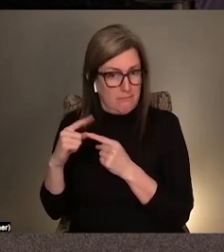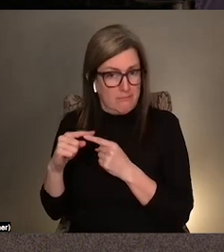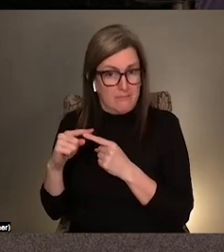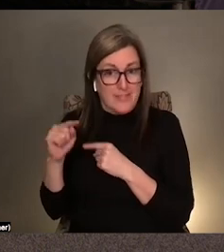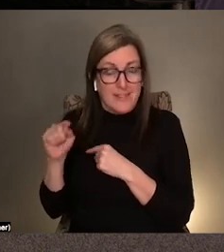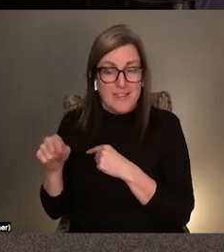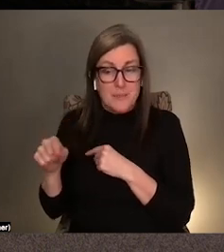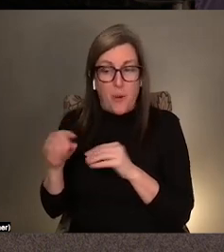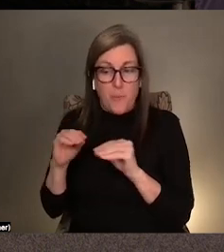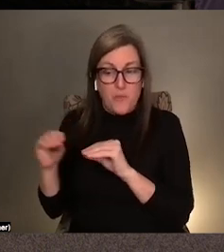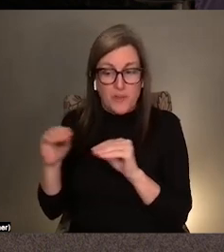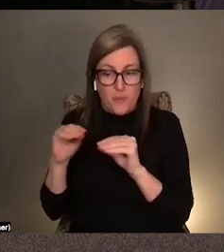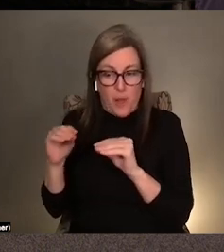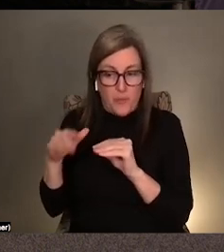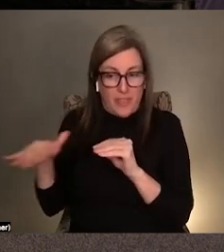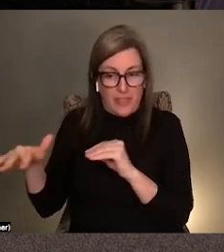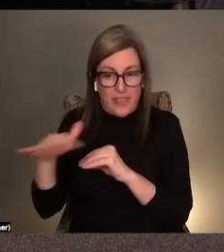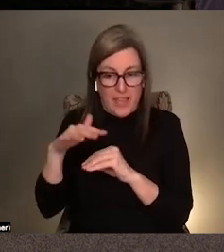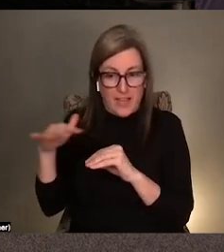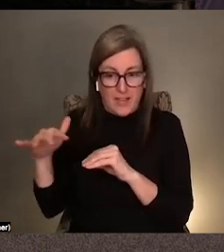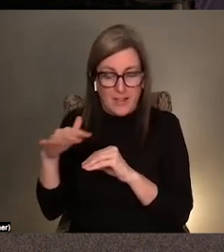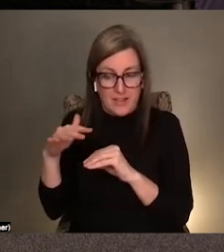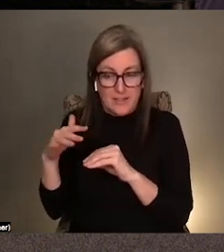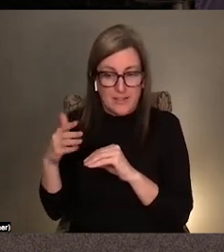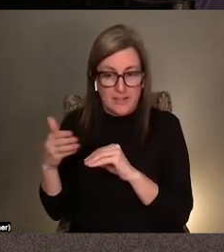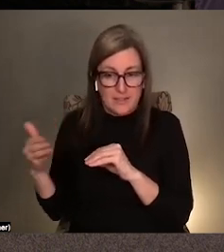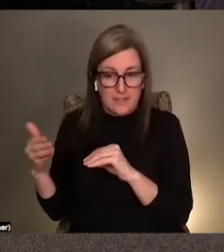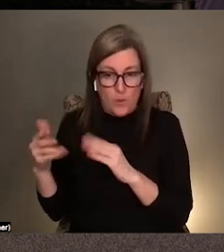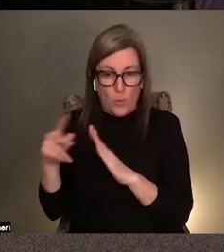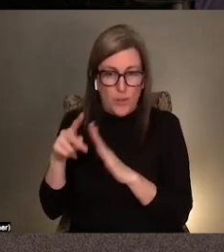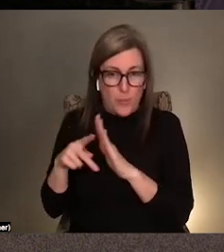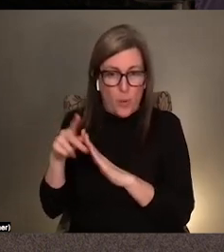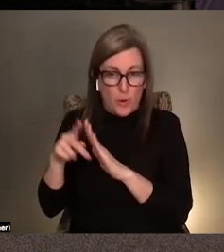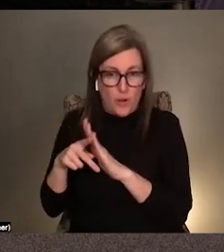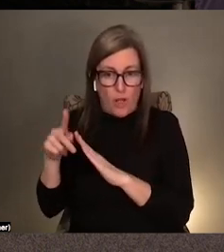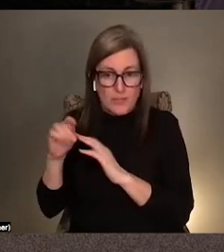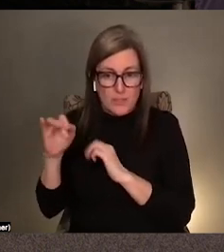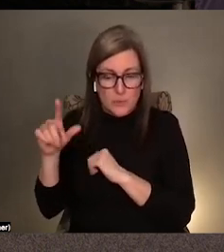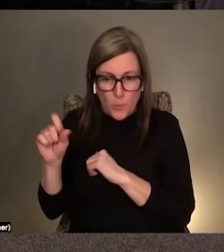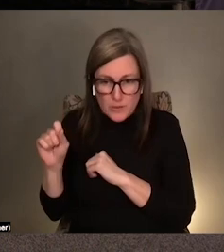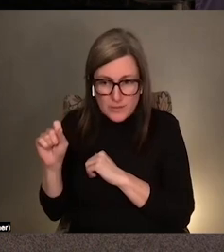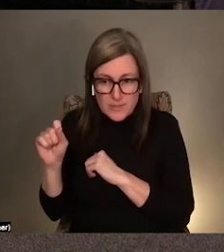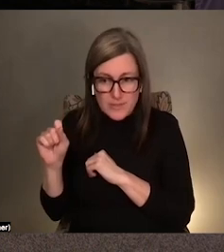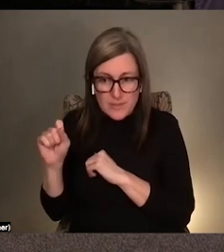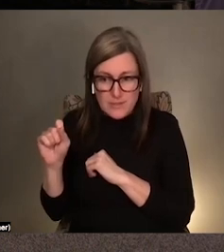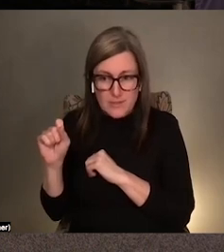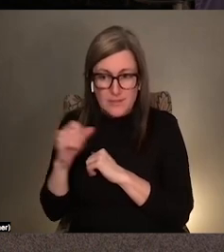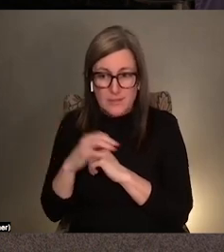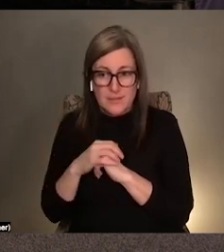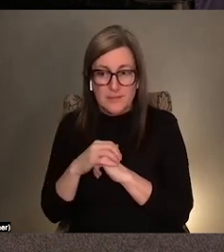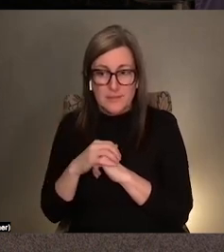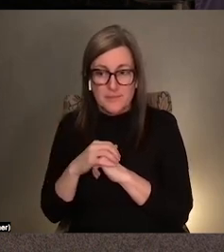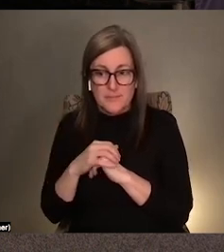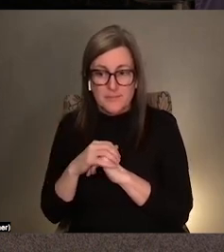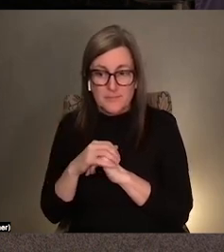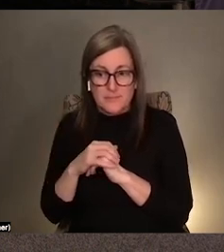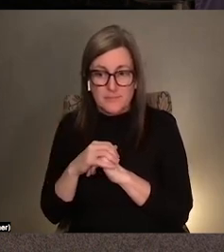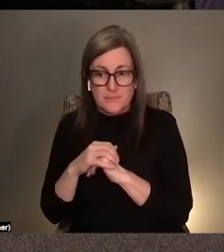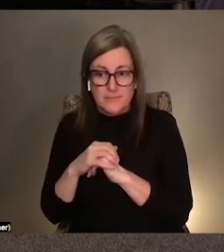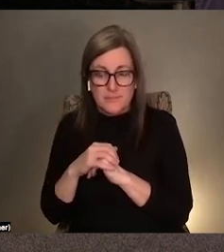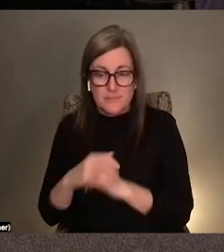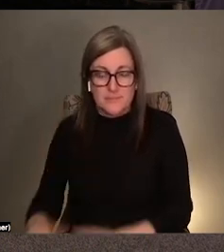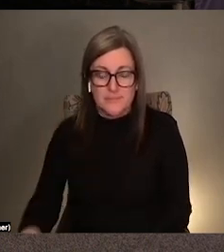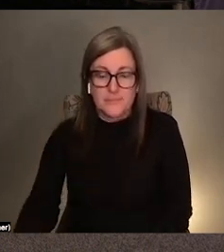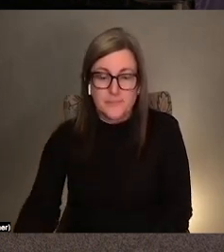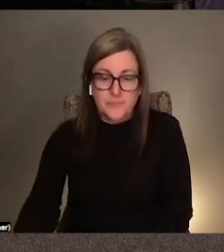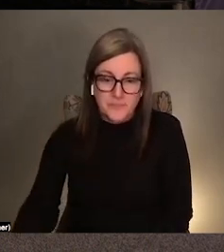are the protocols and tools that make like a thing possible? Right. We have just